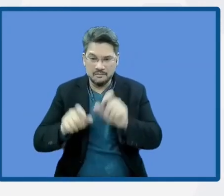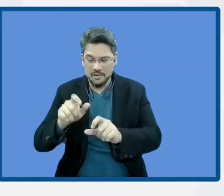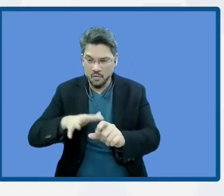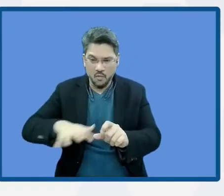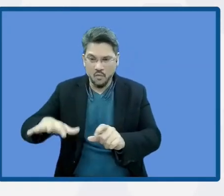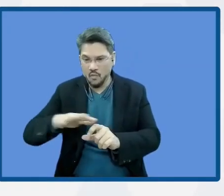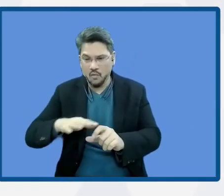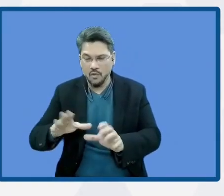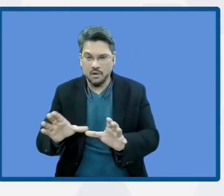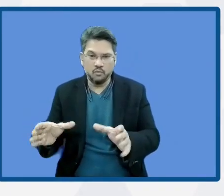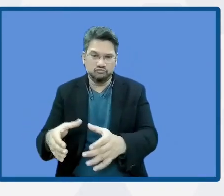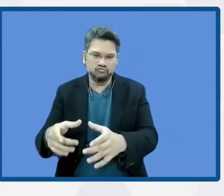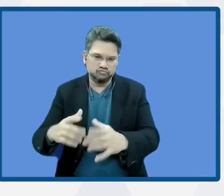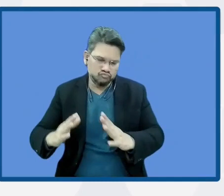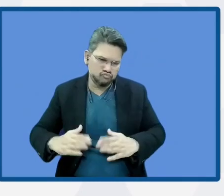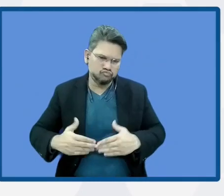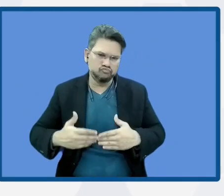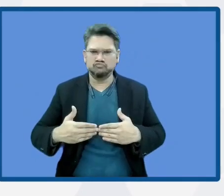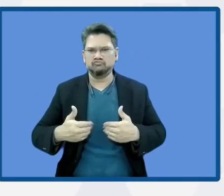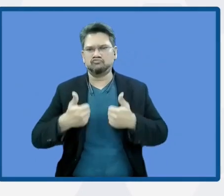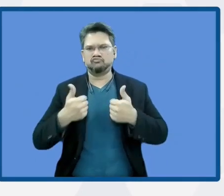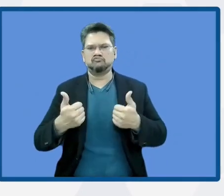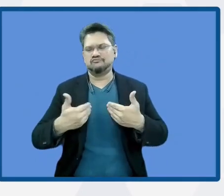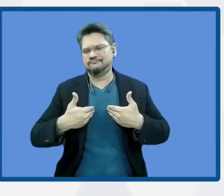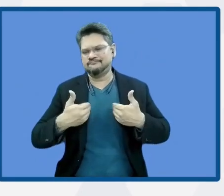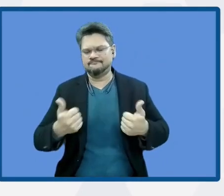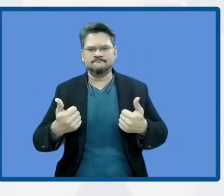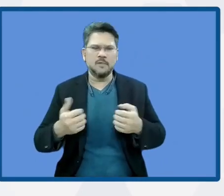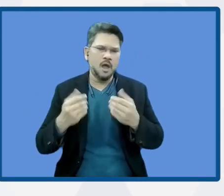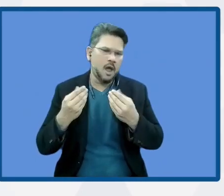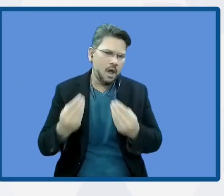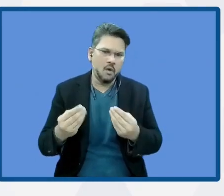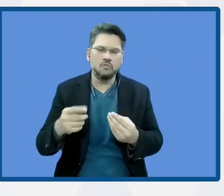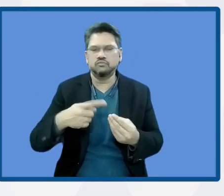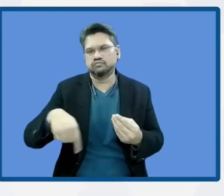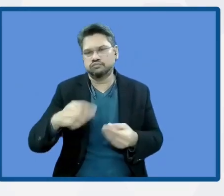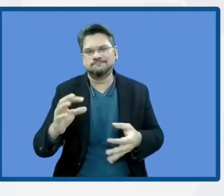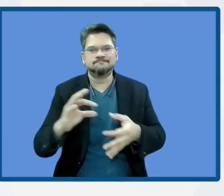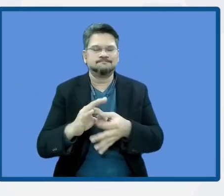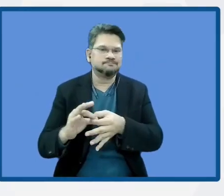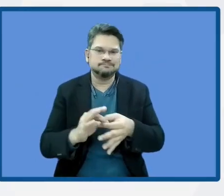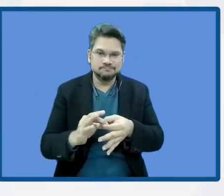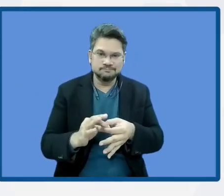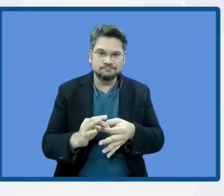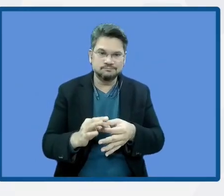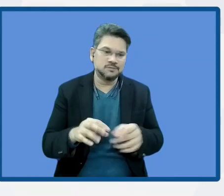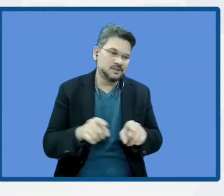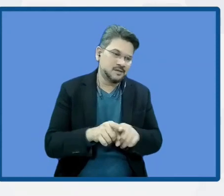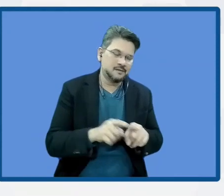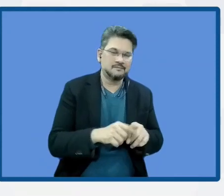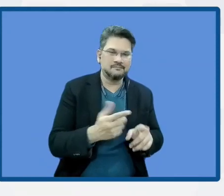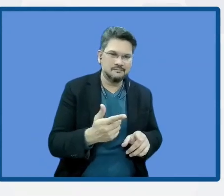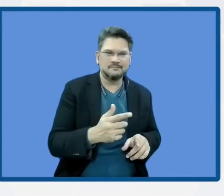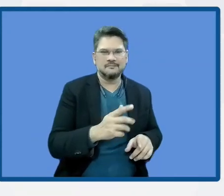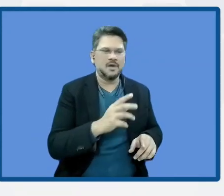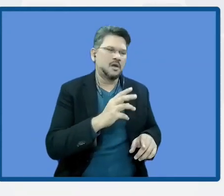For instance, for wetlands management and coastlines, and we have also